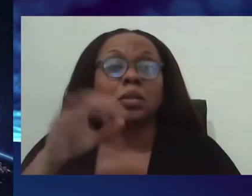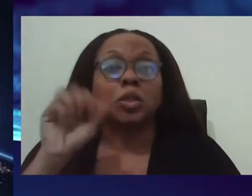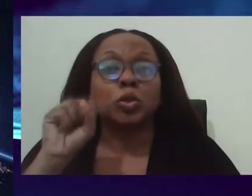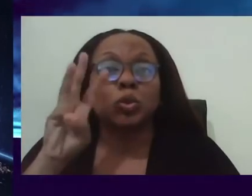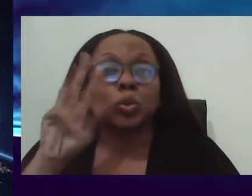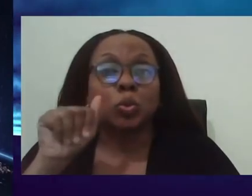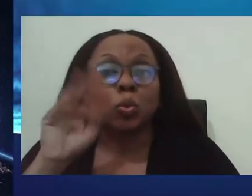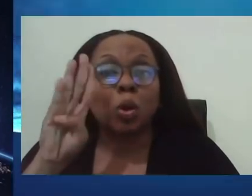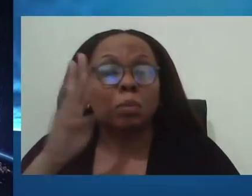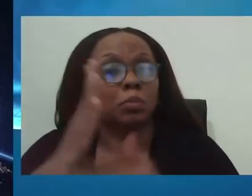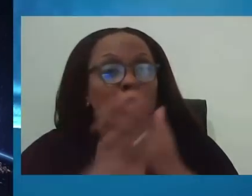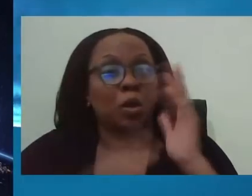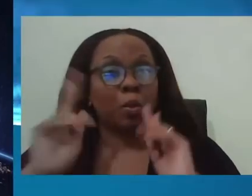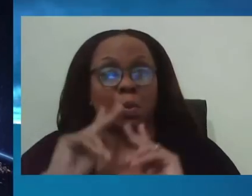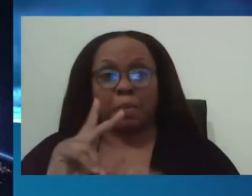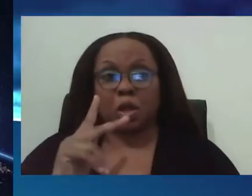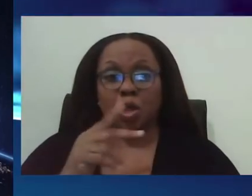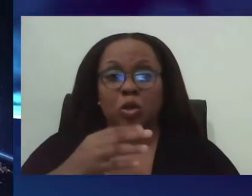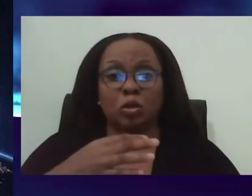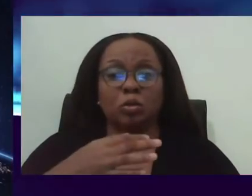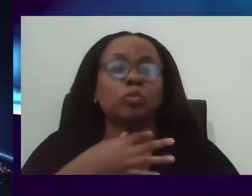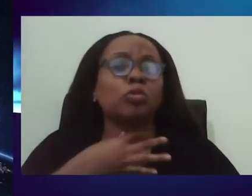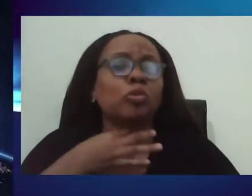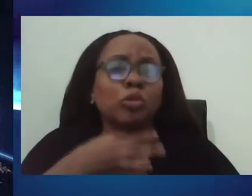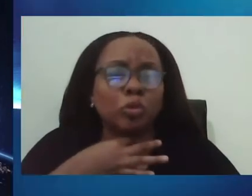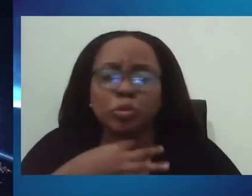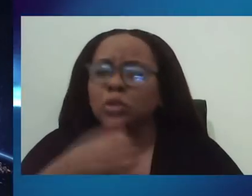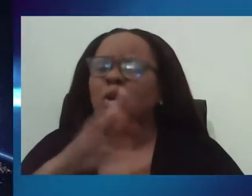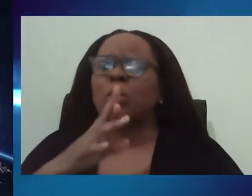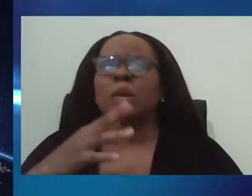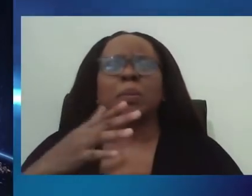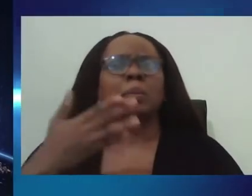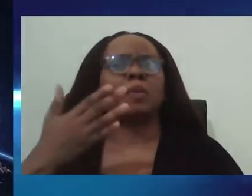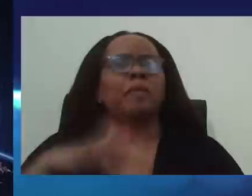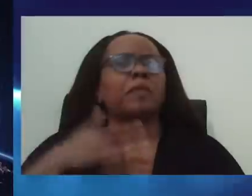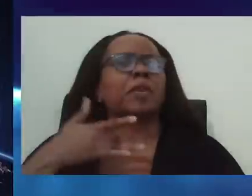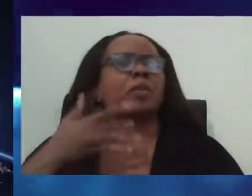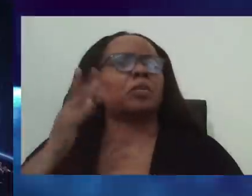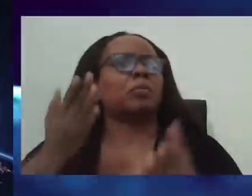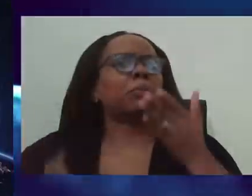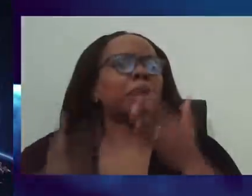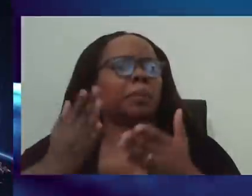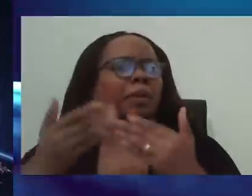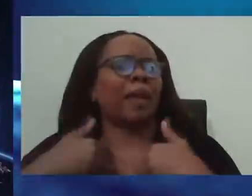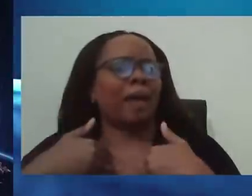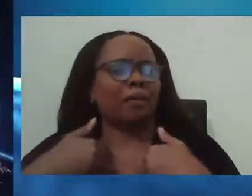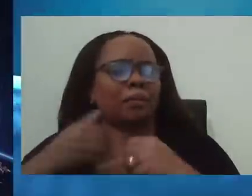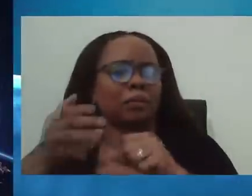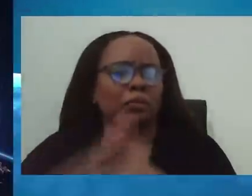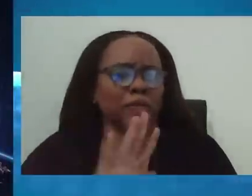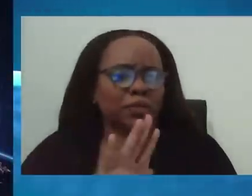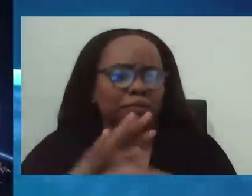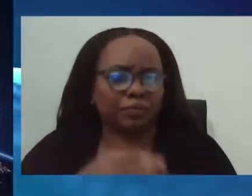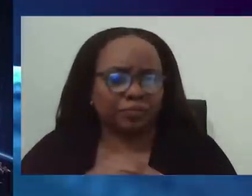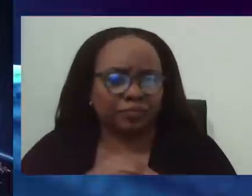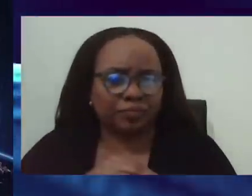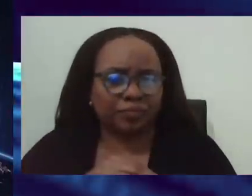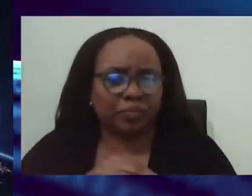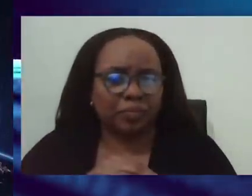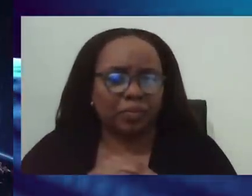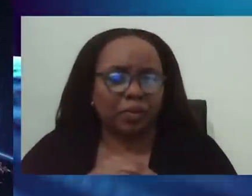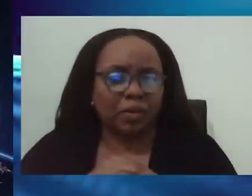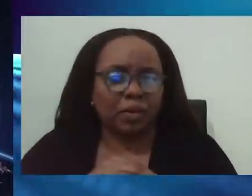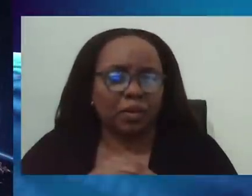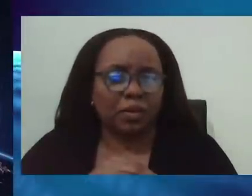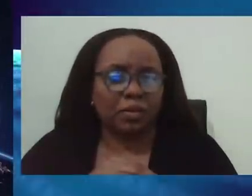or someone has stated, you really need to go get swabbed. So they swab. Now there are only two things that could come out of a swabbing experience. You're either